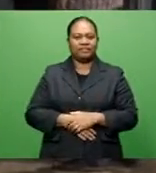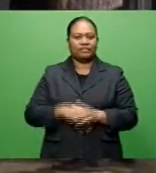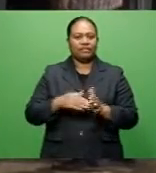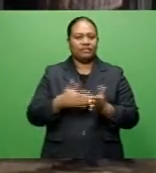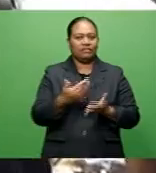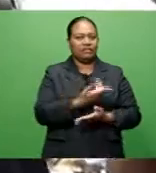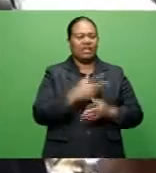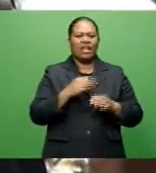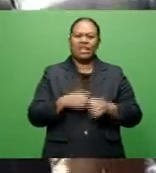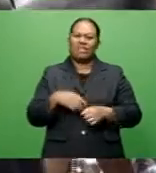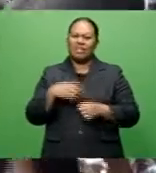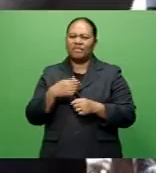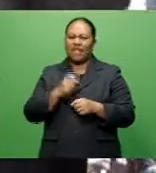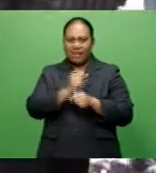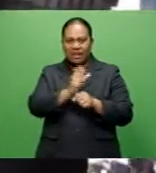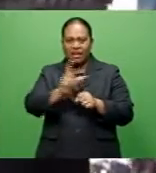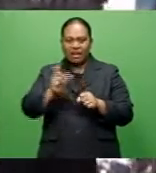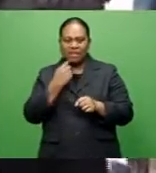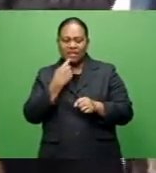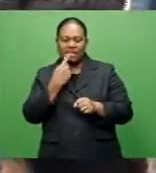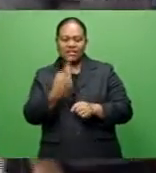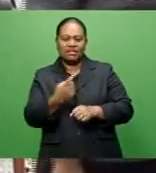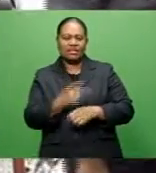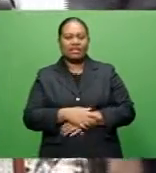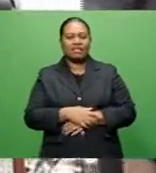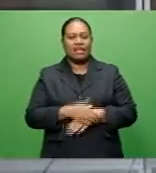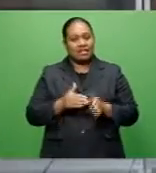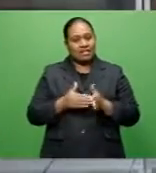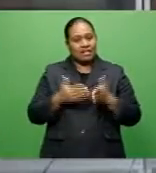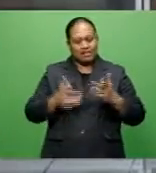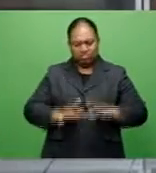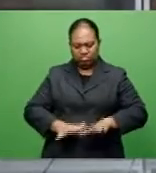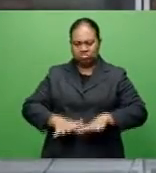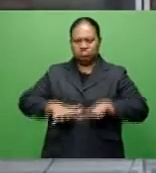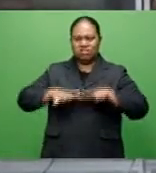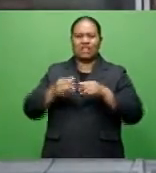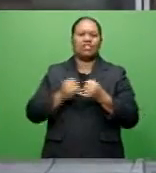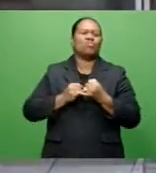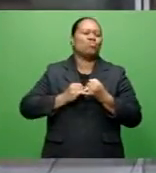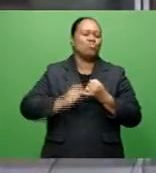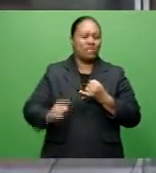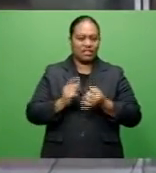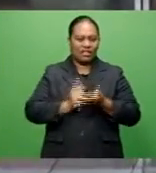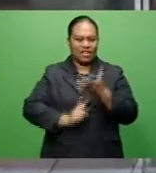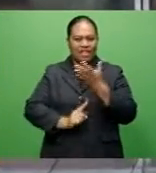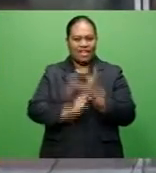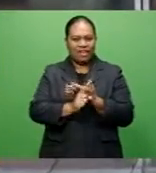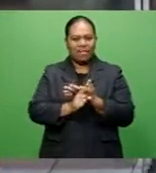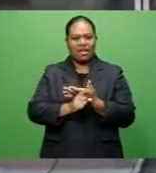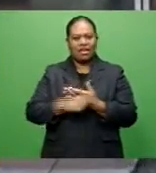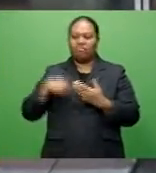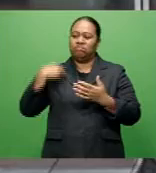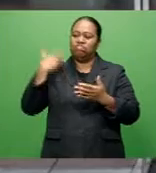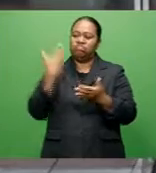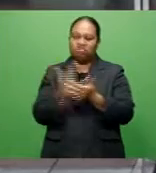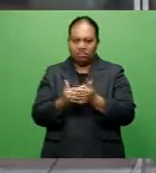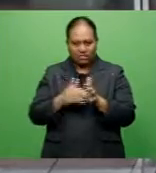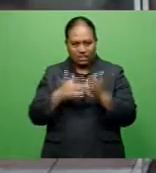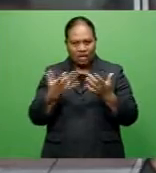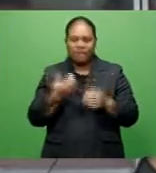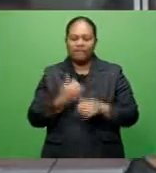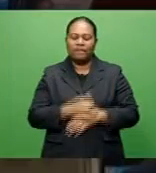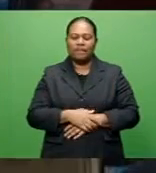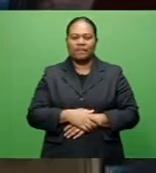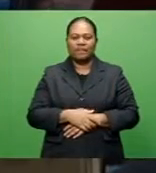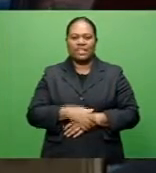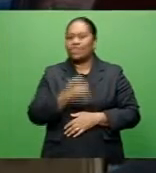Fiji Limited Manager Teniela Rokawai says the current flooding is the worst Lombasa has seen over the years. It's not a good